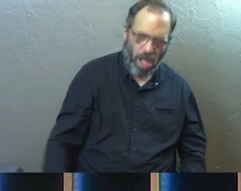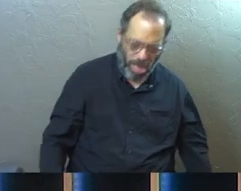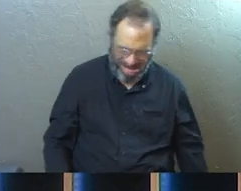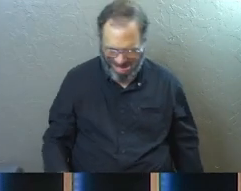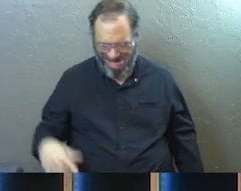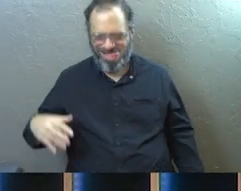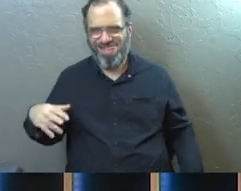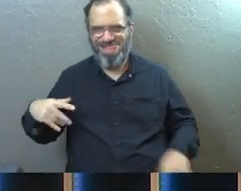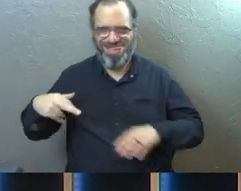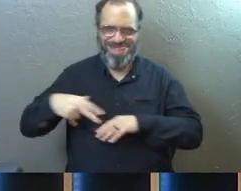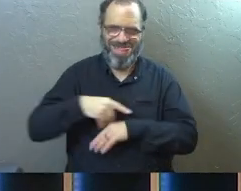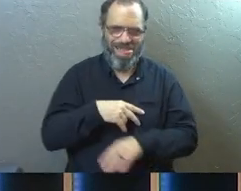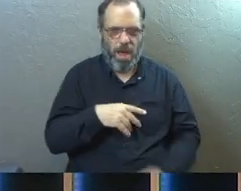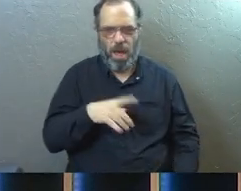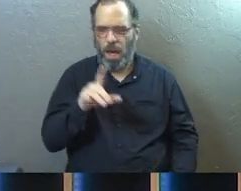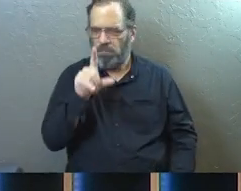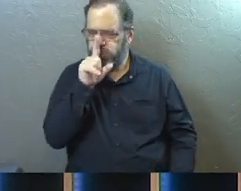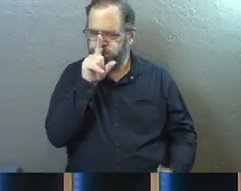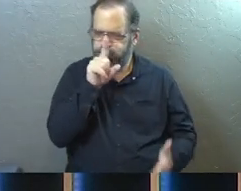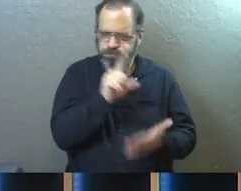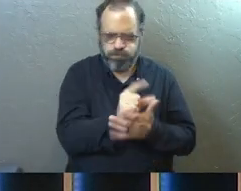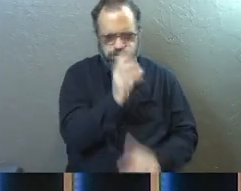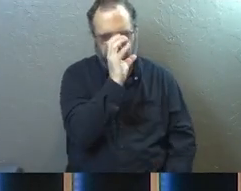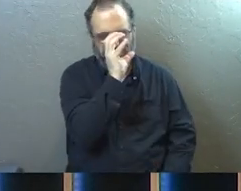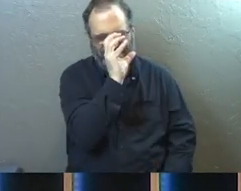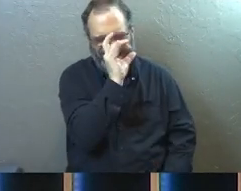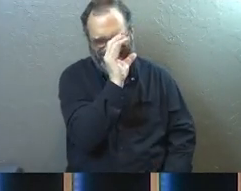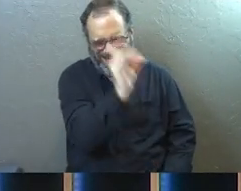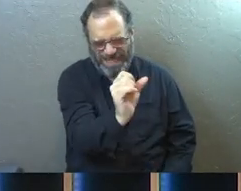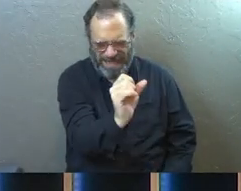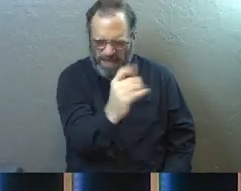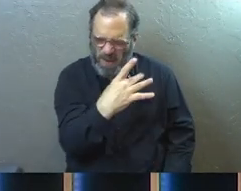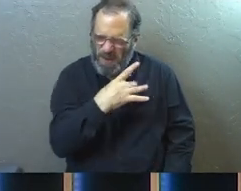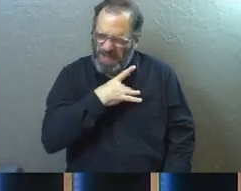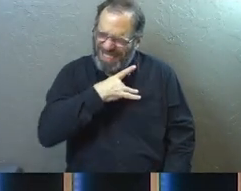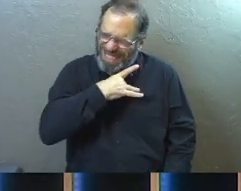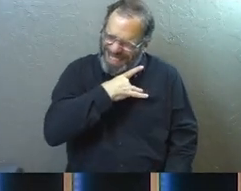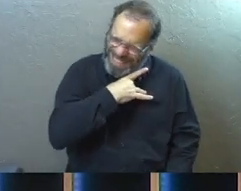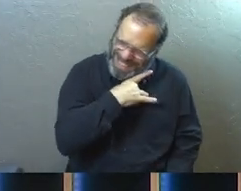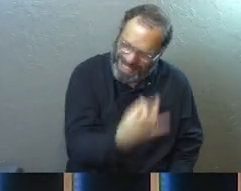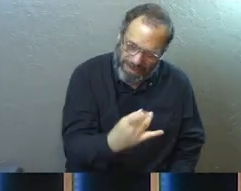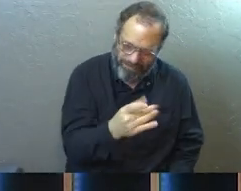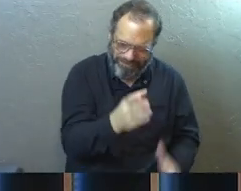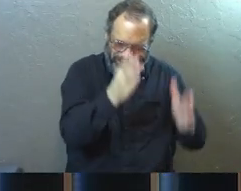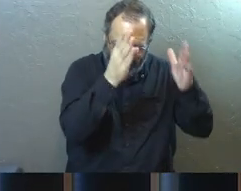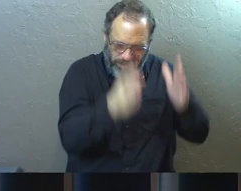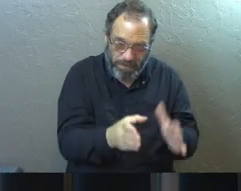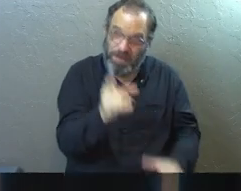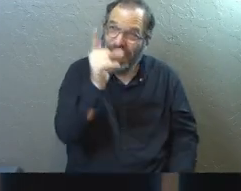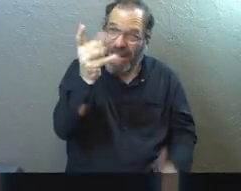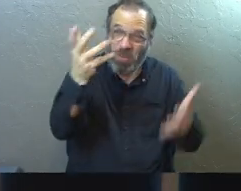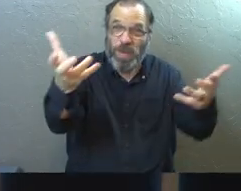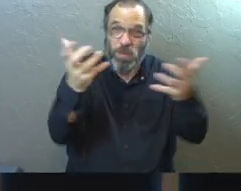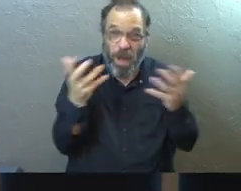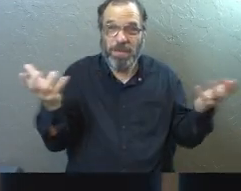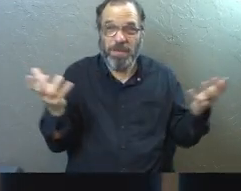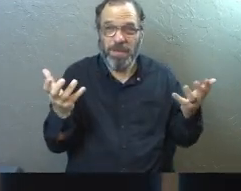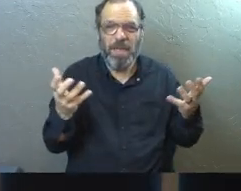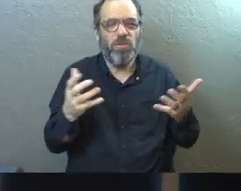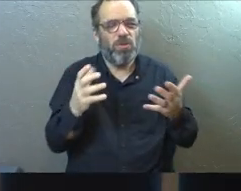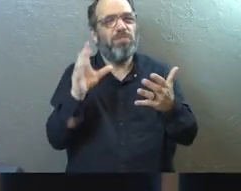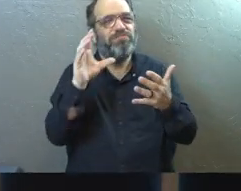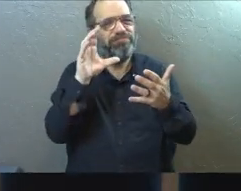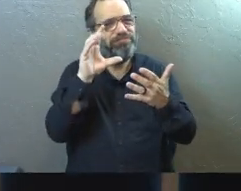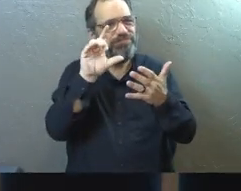It's just so intoxicated, so passionate, so in like with this person. That's how God wants us to live. We're going to